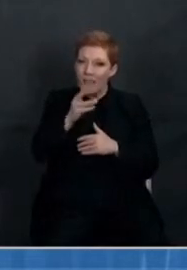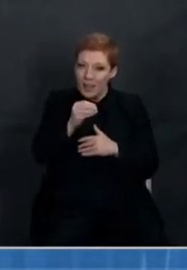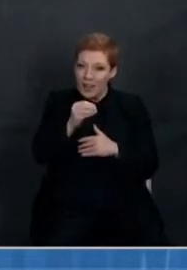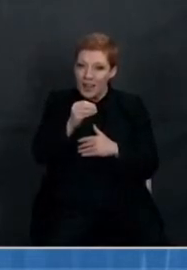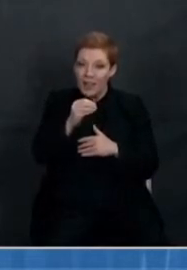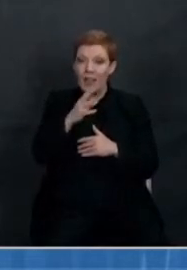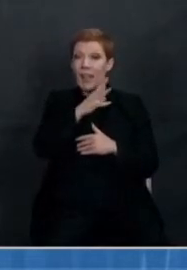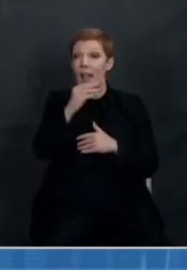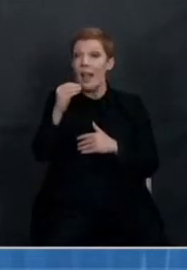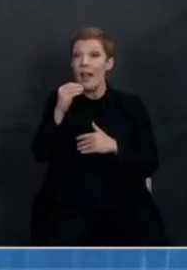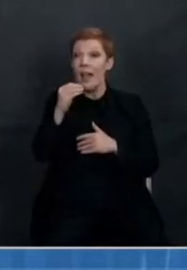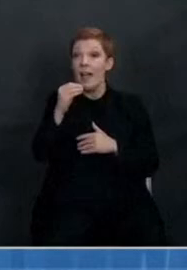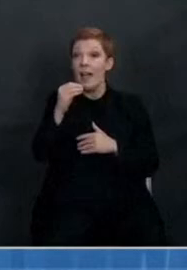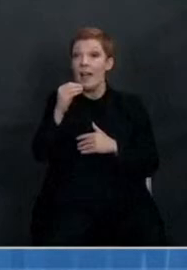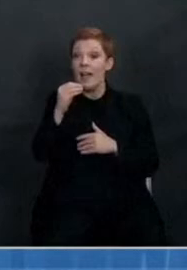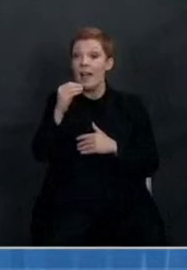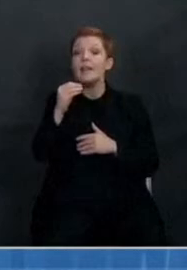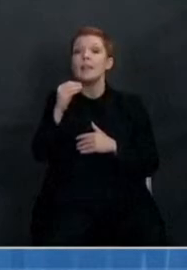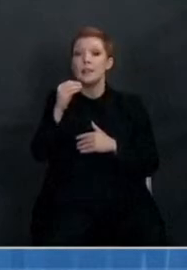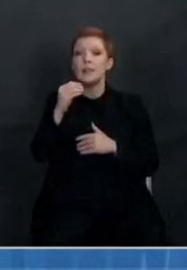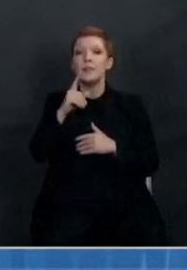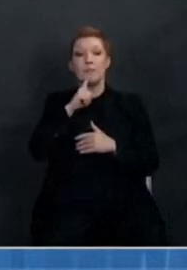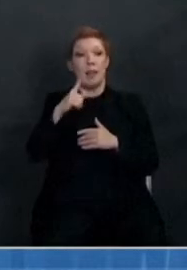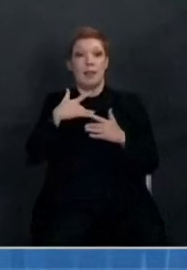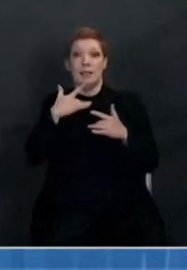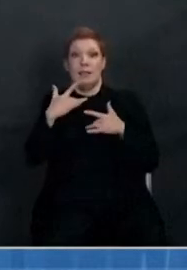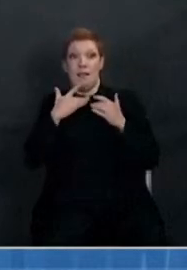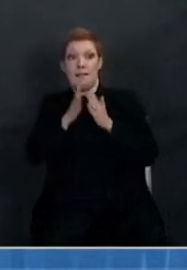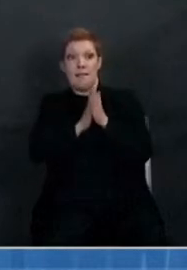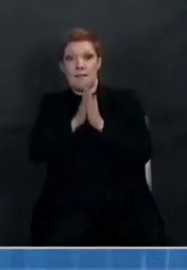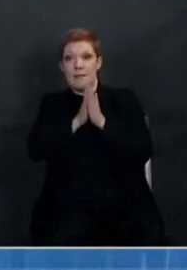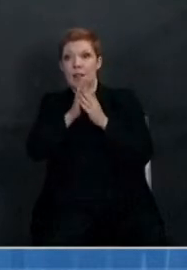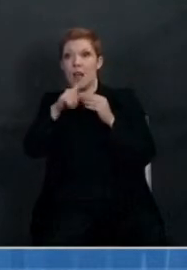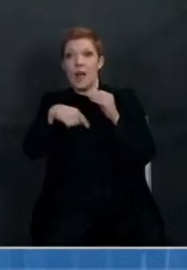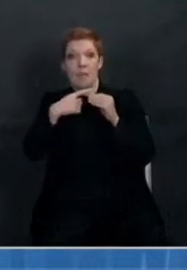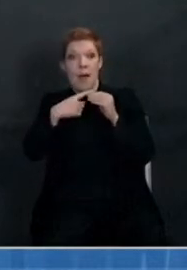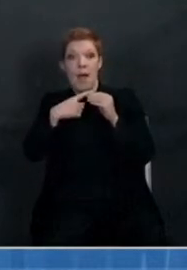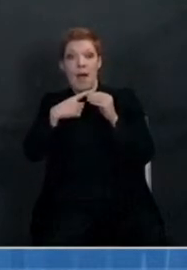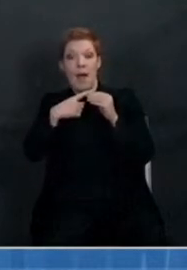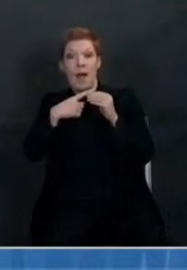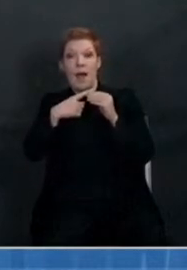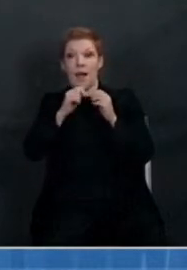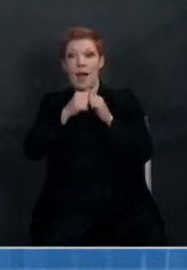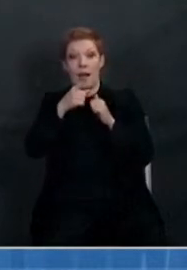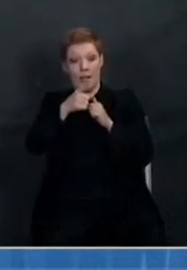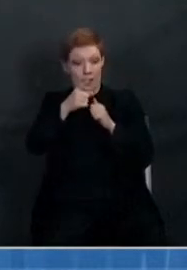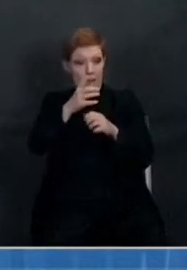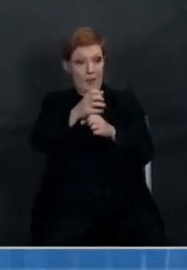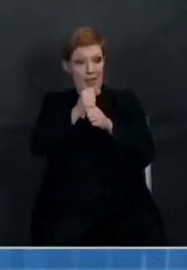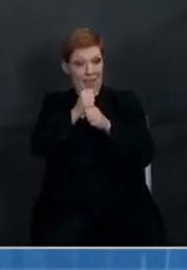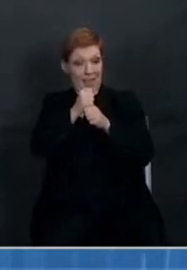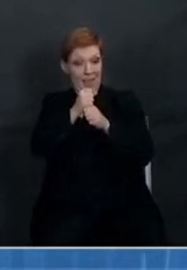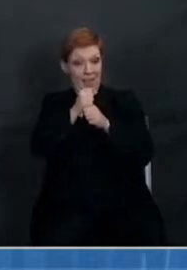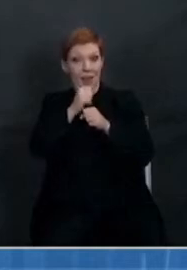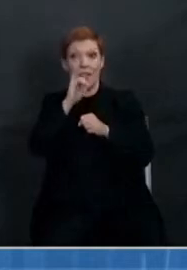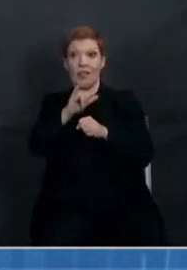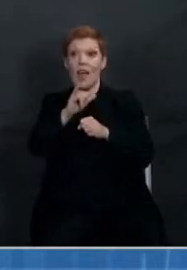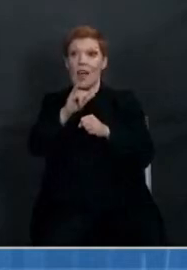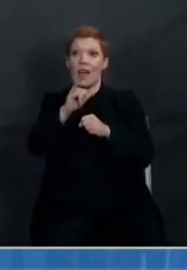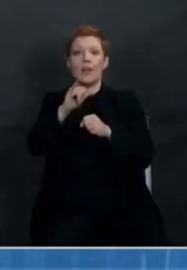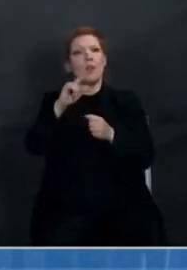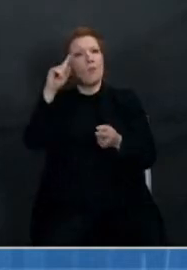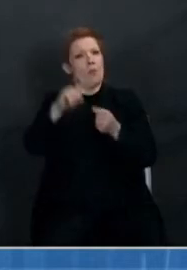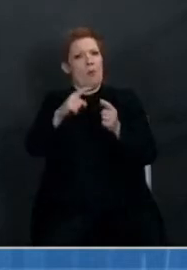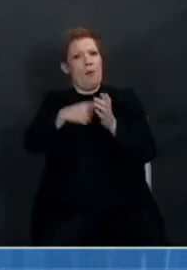minimal cold chain required cheap one shot vaccine means an awful